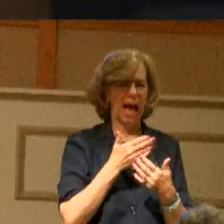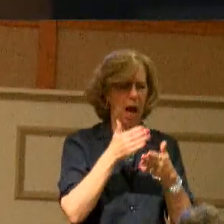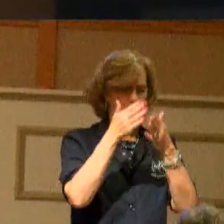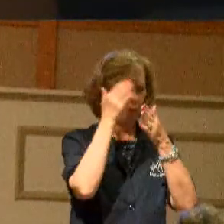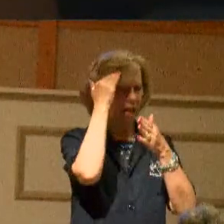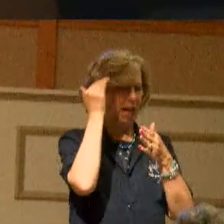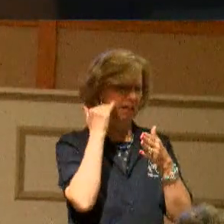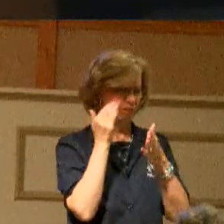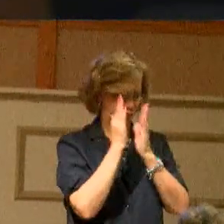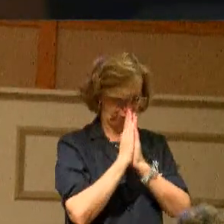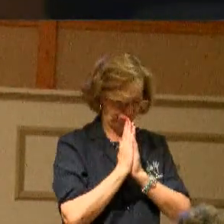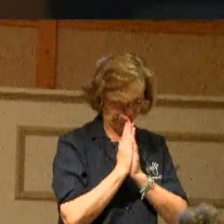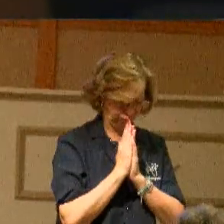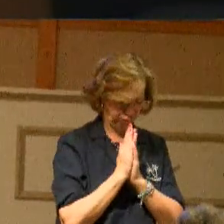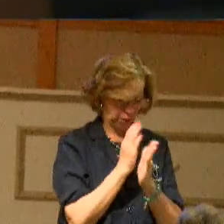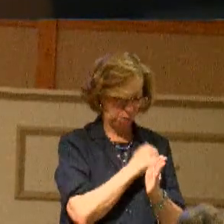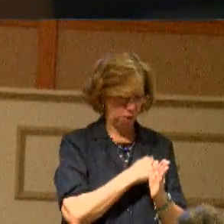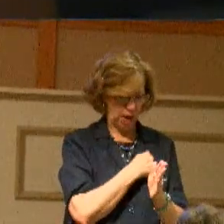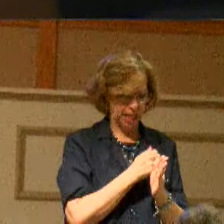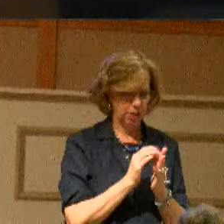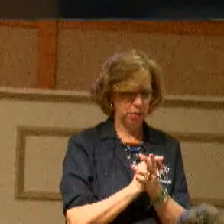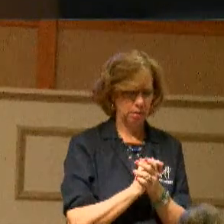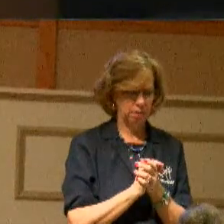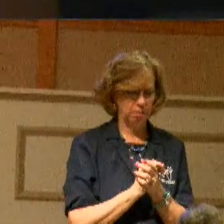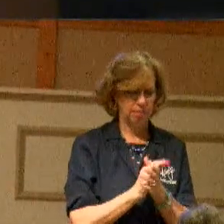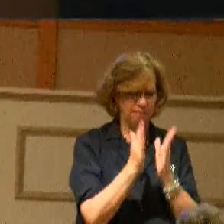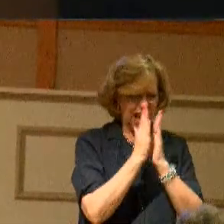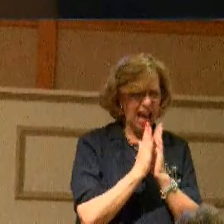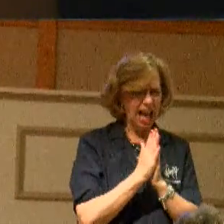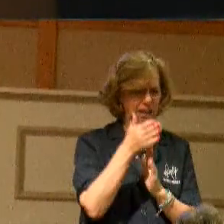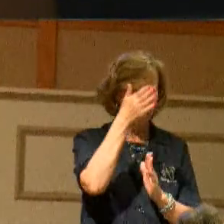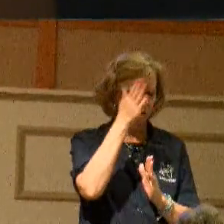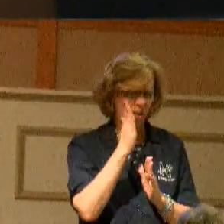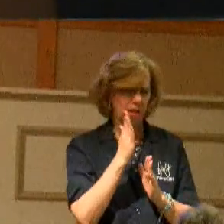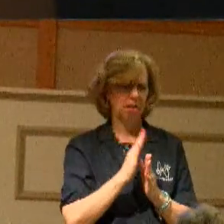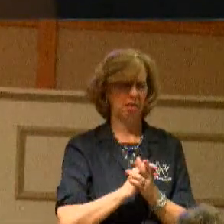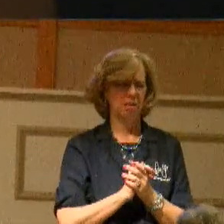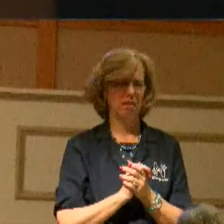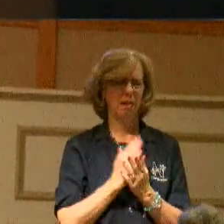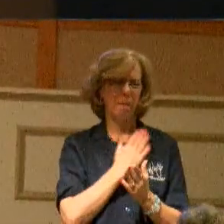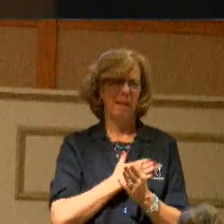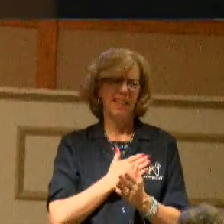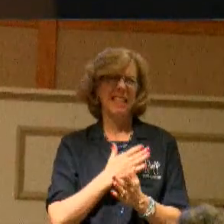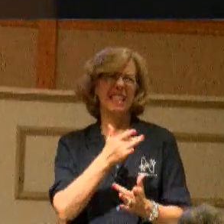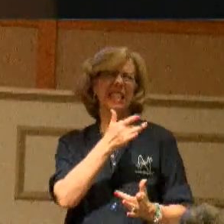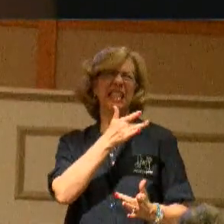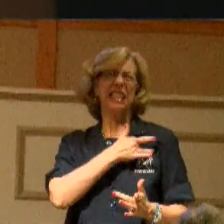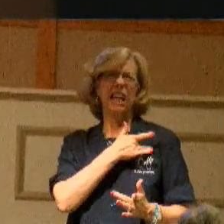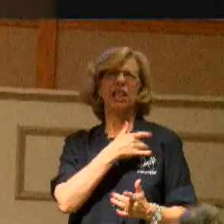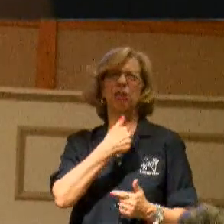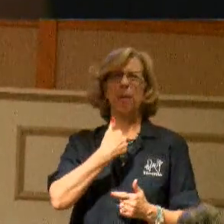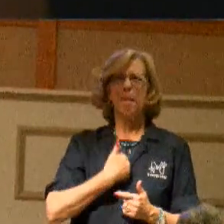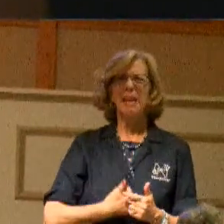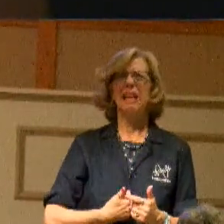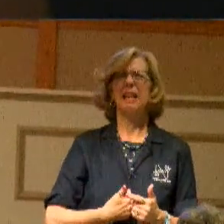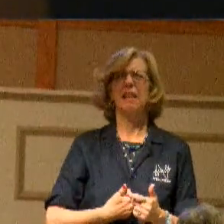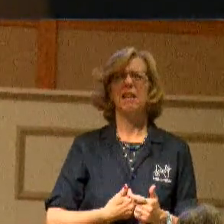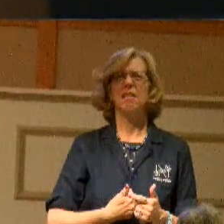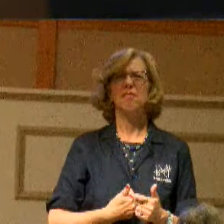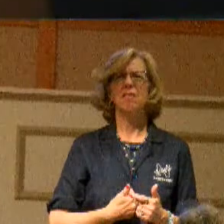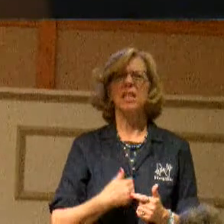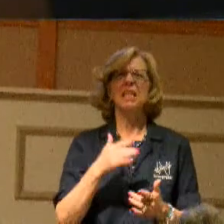are closed. Ask God, would you touch me again? Touch your people once again.